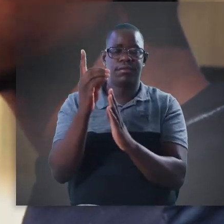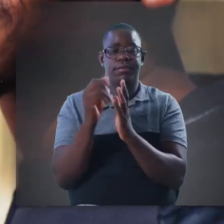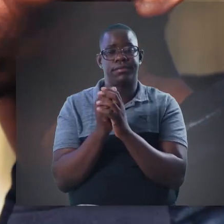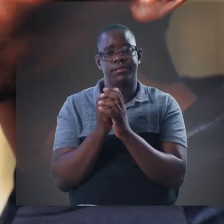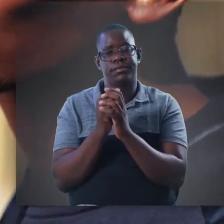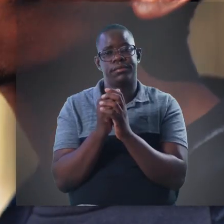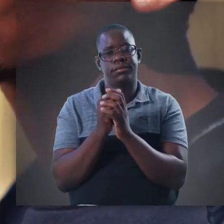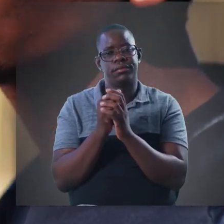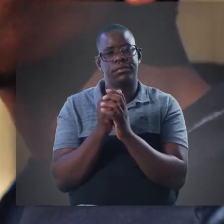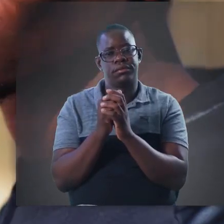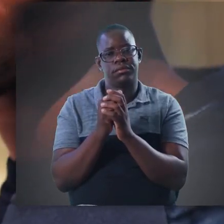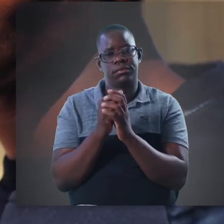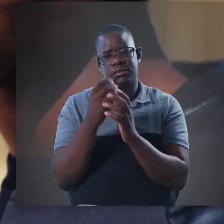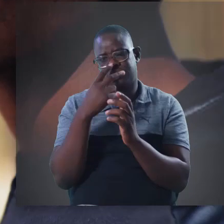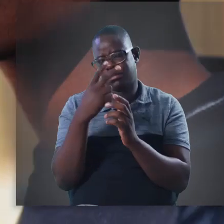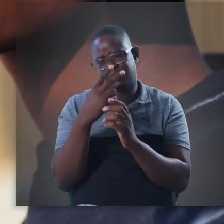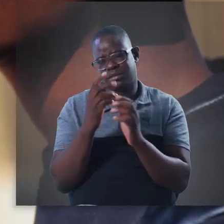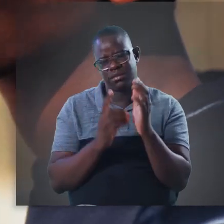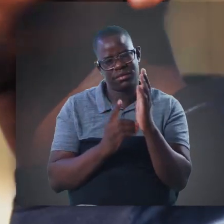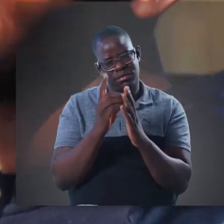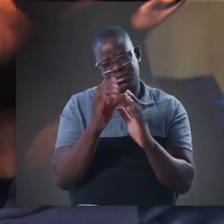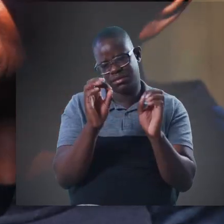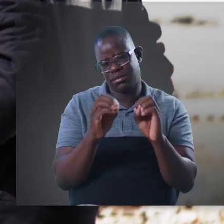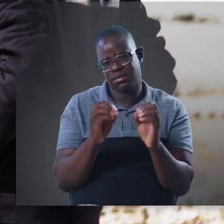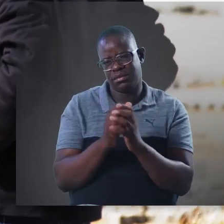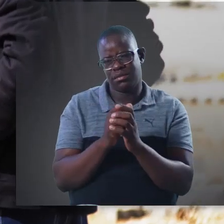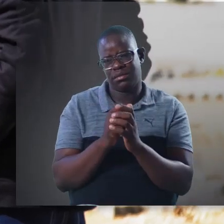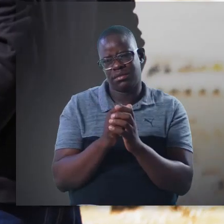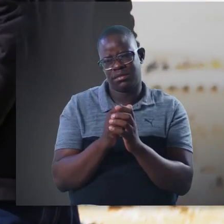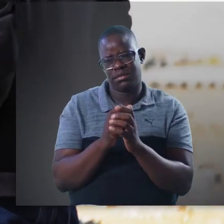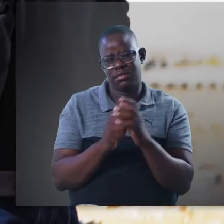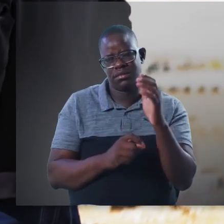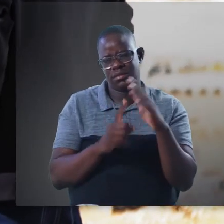And the citizens must also bring their part in the execution of this development plan.